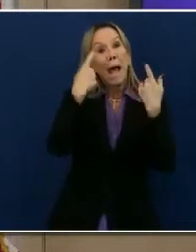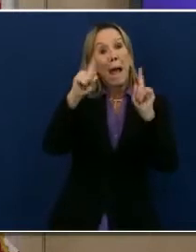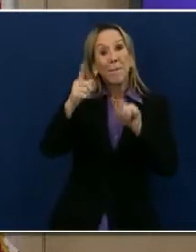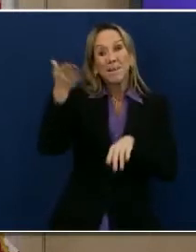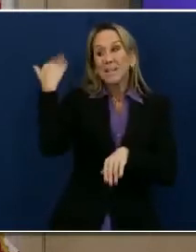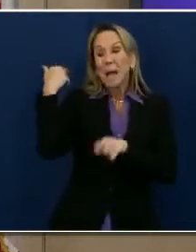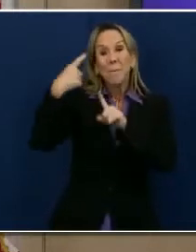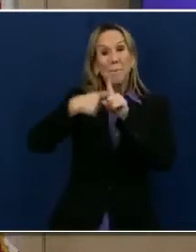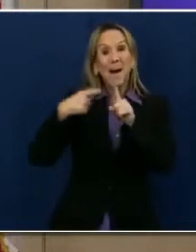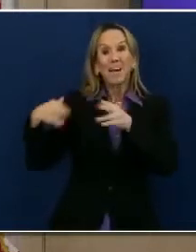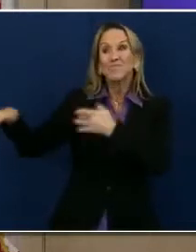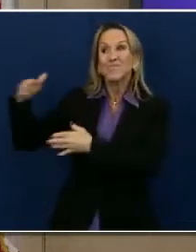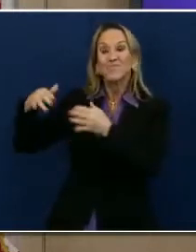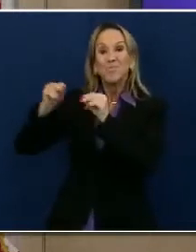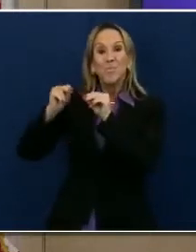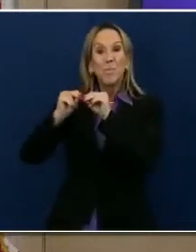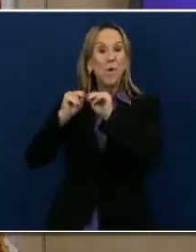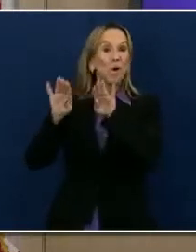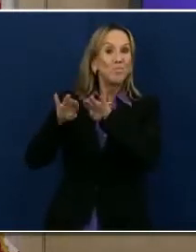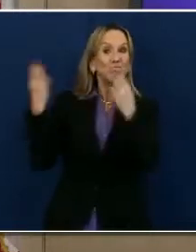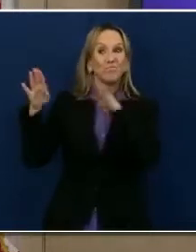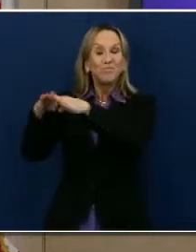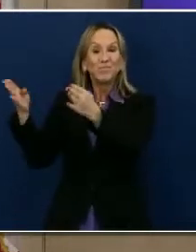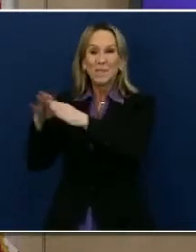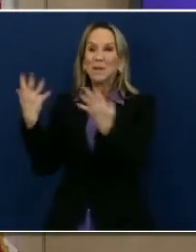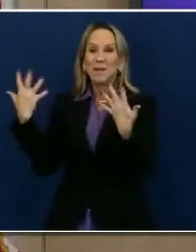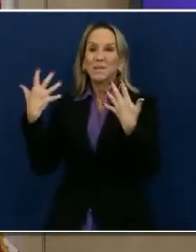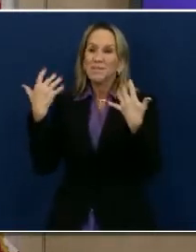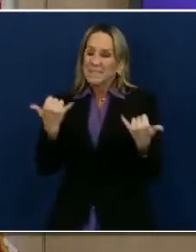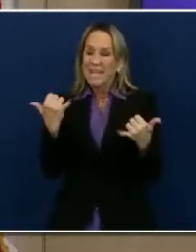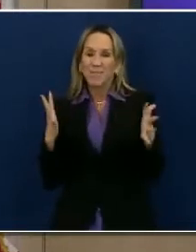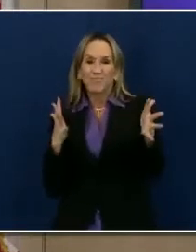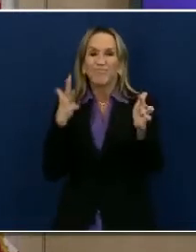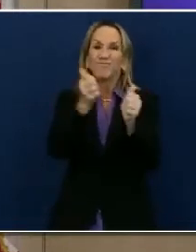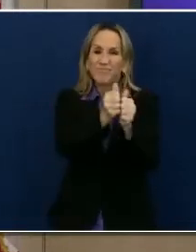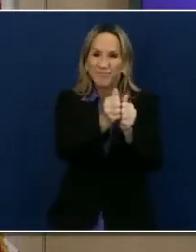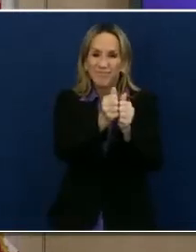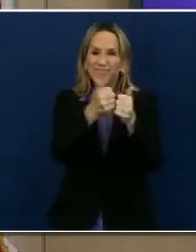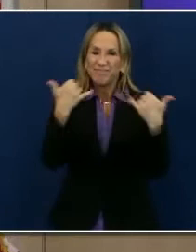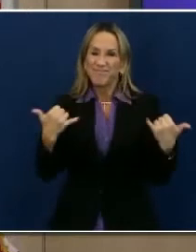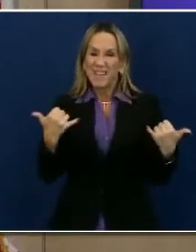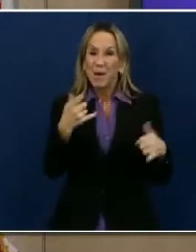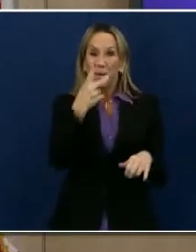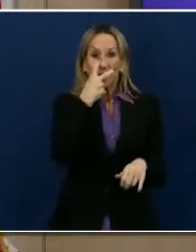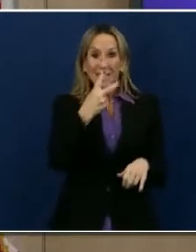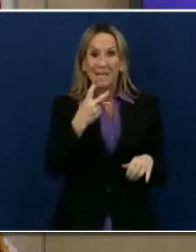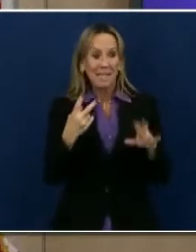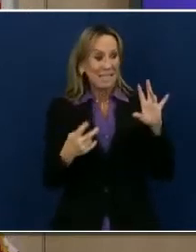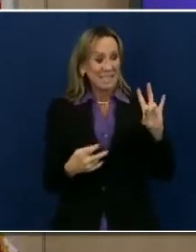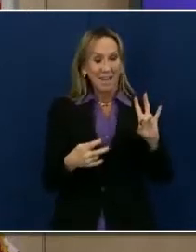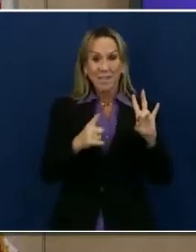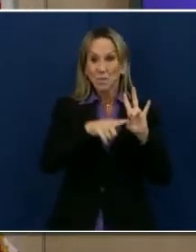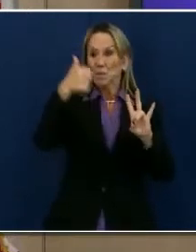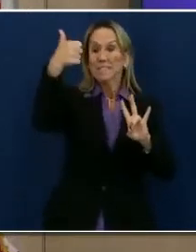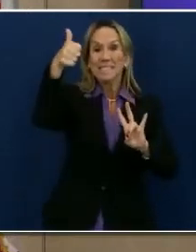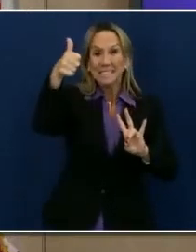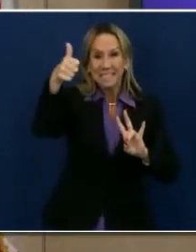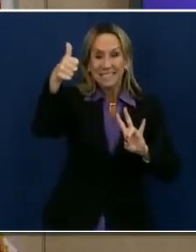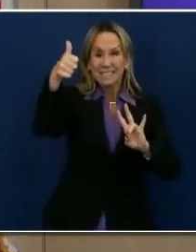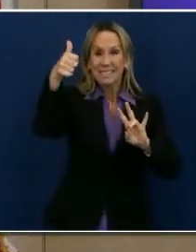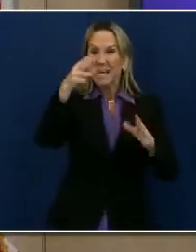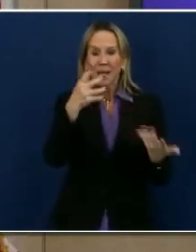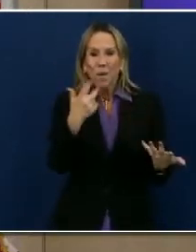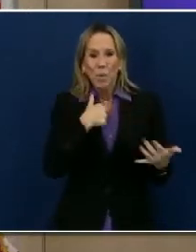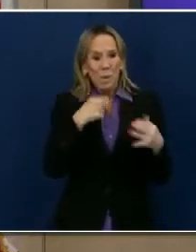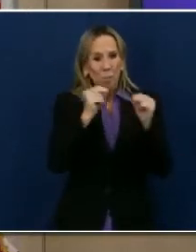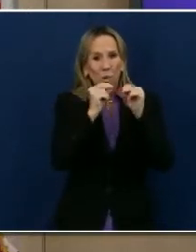us. Our unadjusted case rate jumping from 7 to 10, even with the incredible effort we've done around testing, the adjustment factor